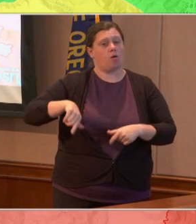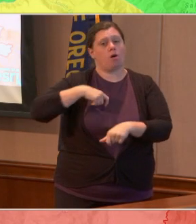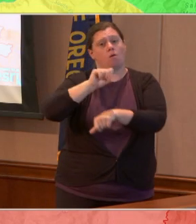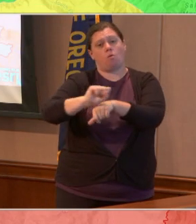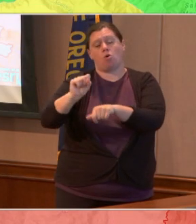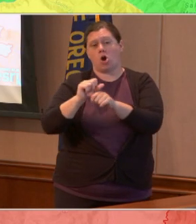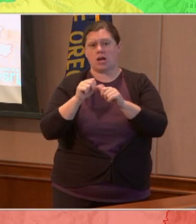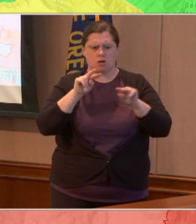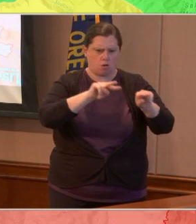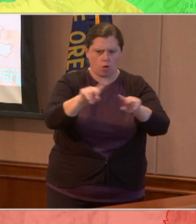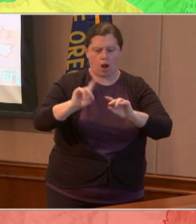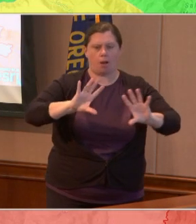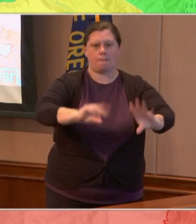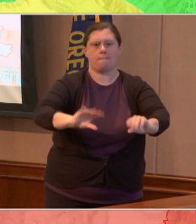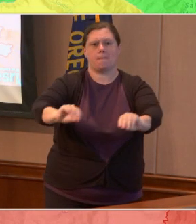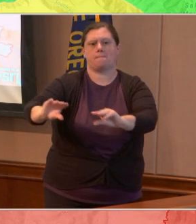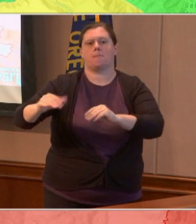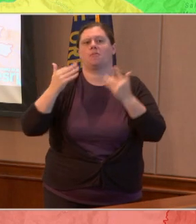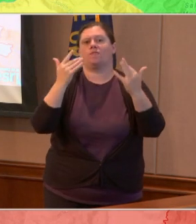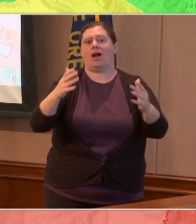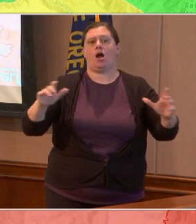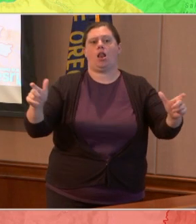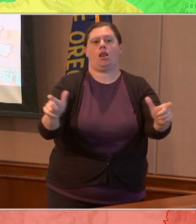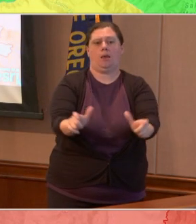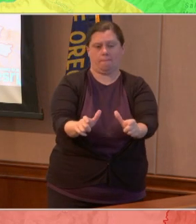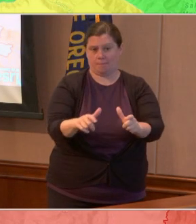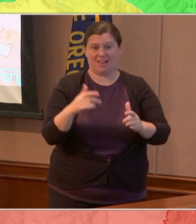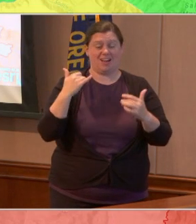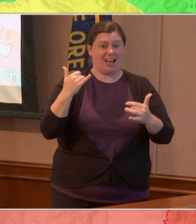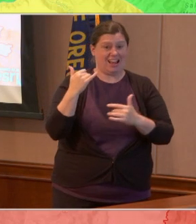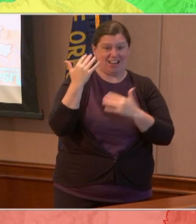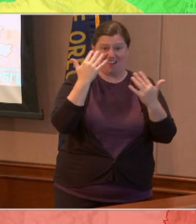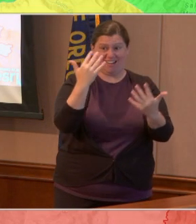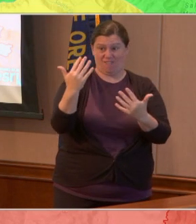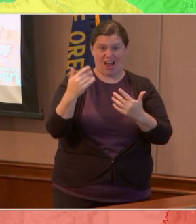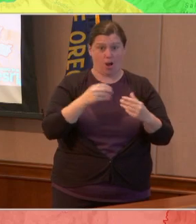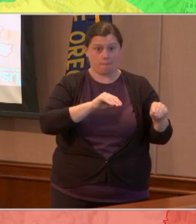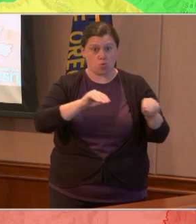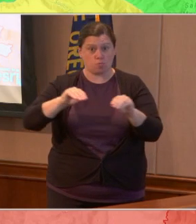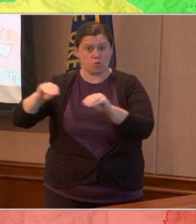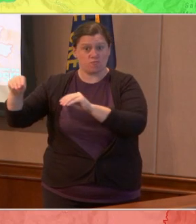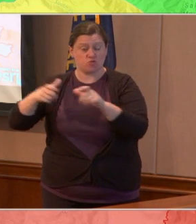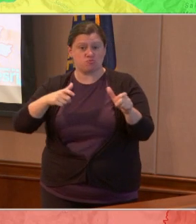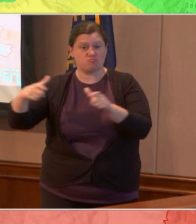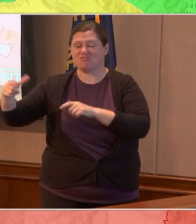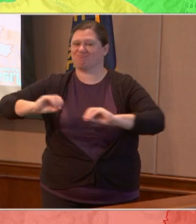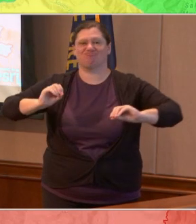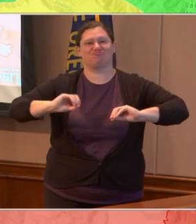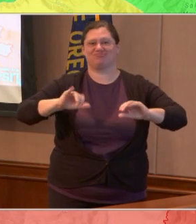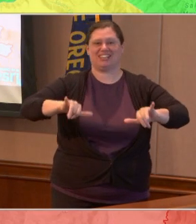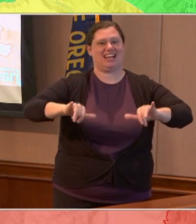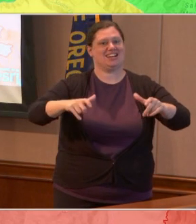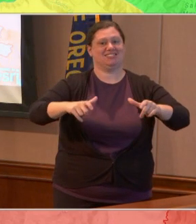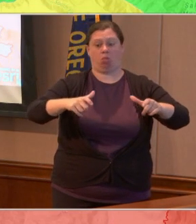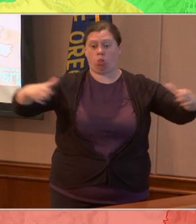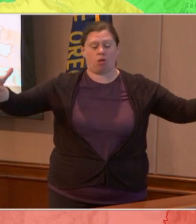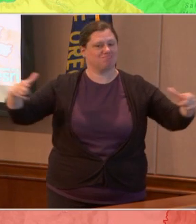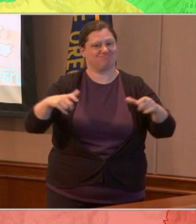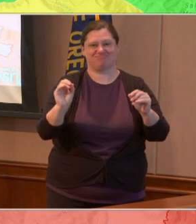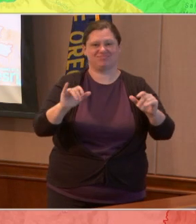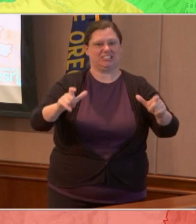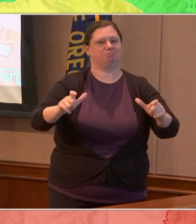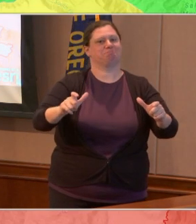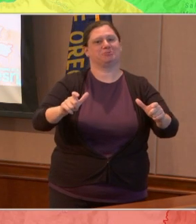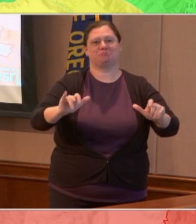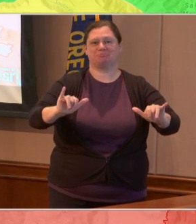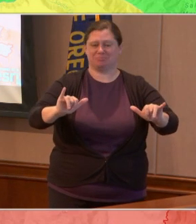There hasn't been any movement in these fires in the last two days, so they're doing a great job there. We are also assisting the